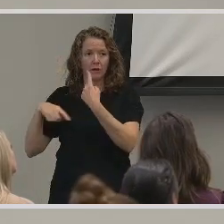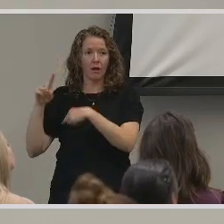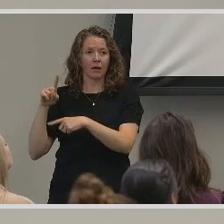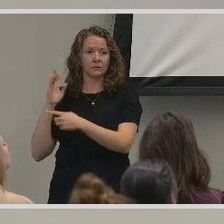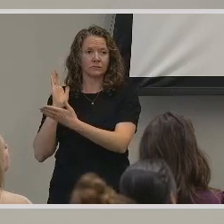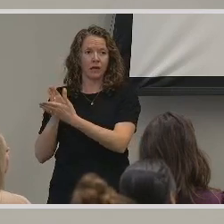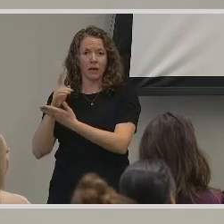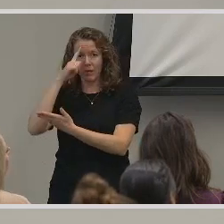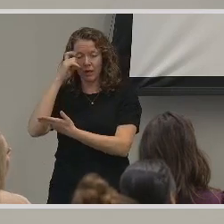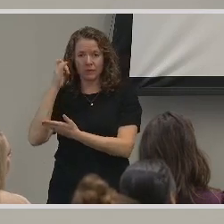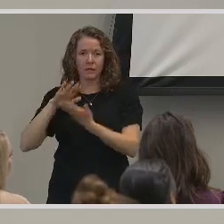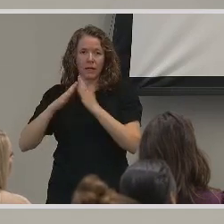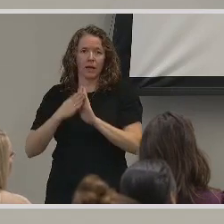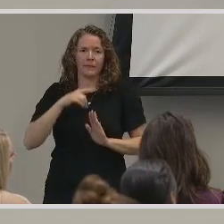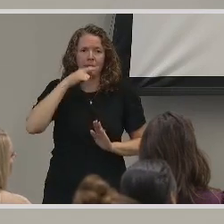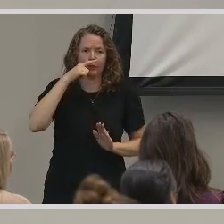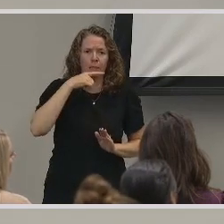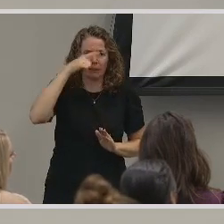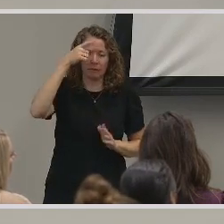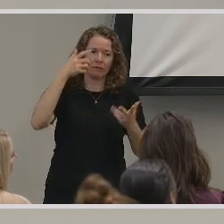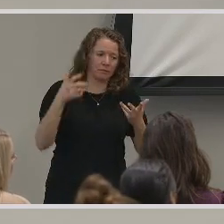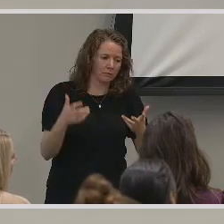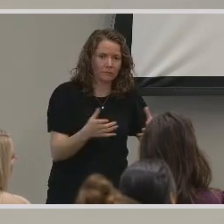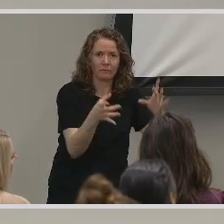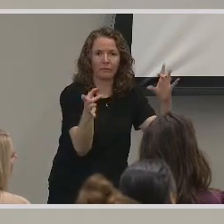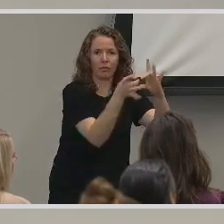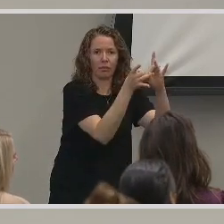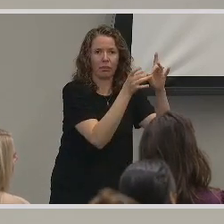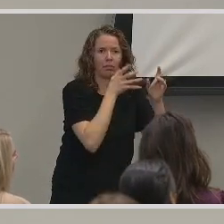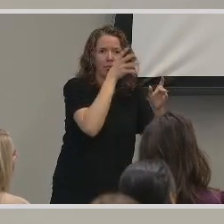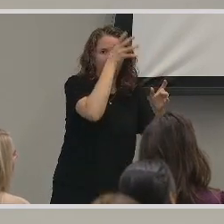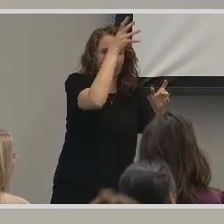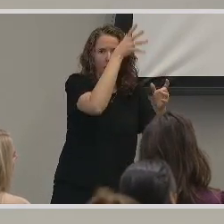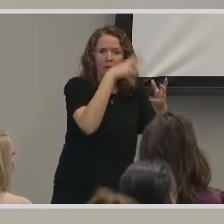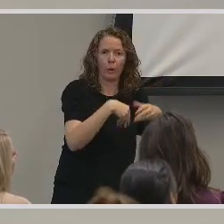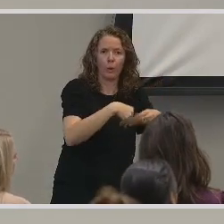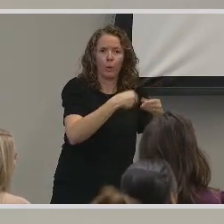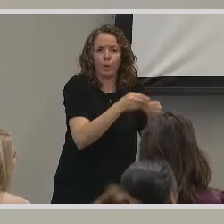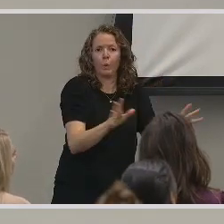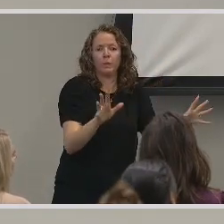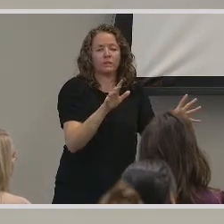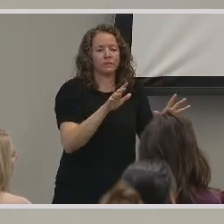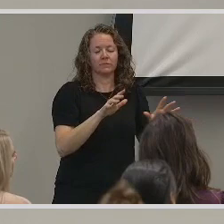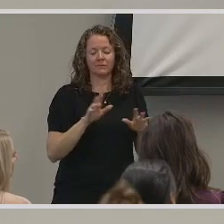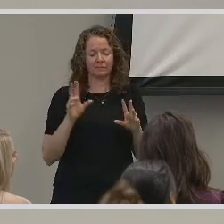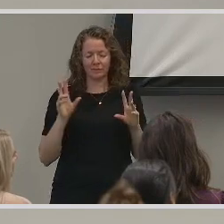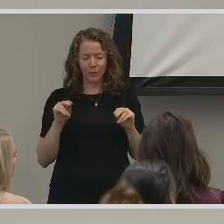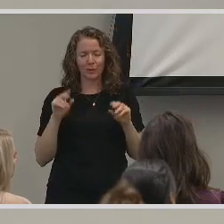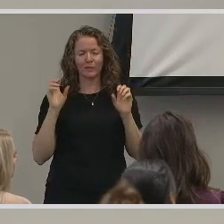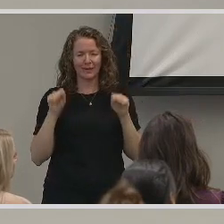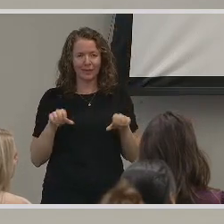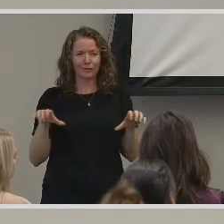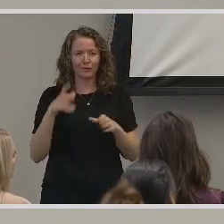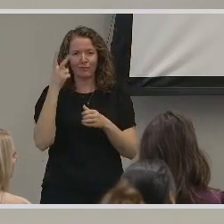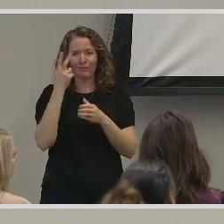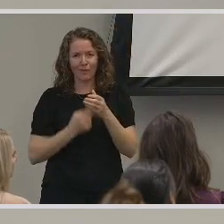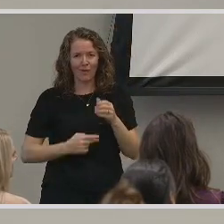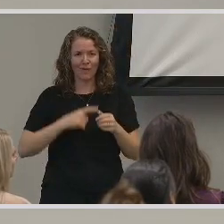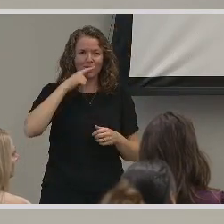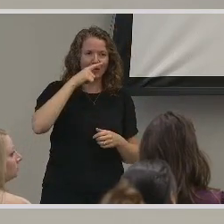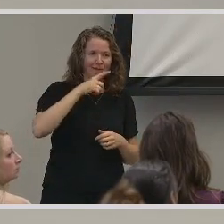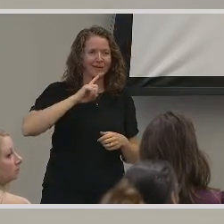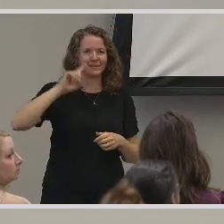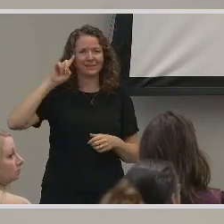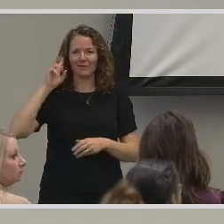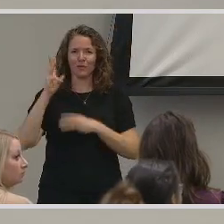them. As long as you keep both worlds in mind, you can successfully be both the hearing world and the deaf world. Does